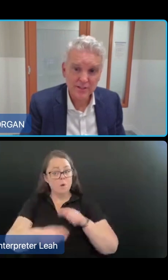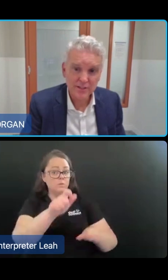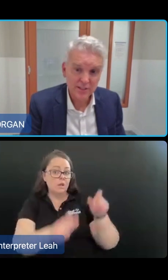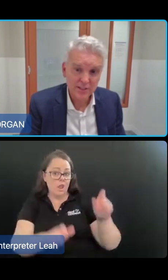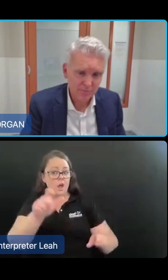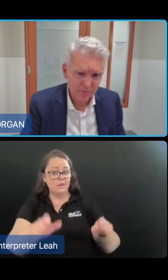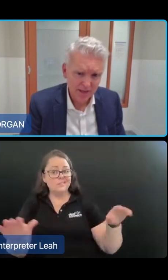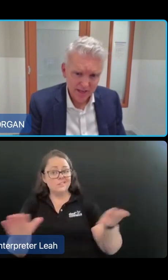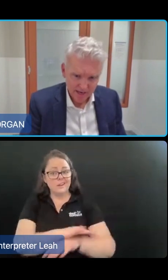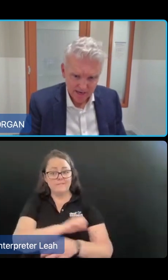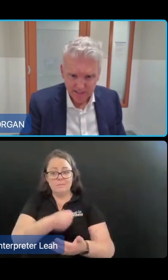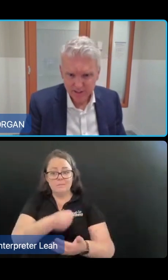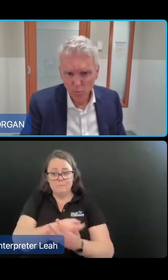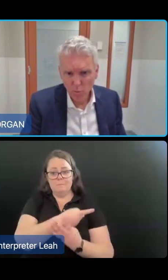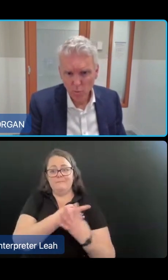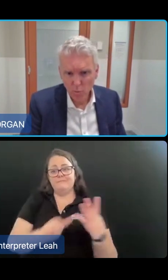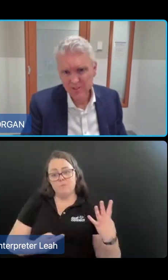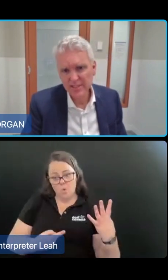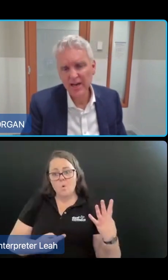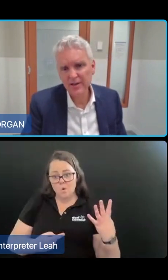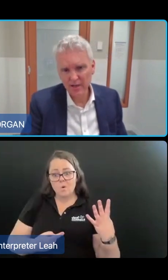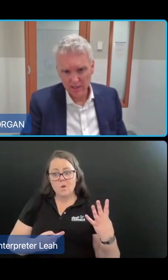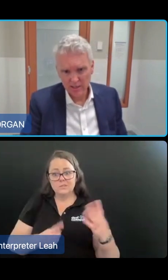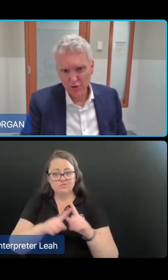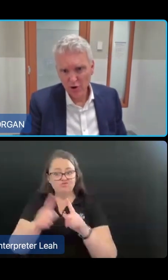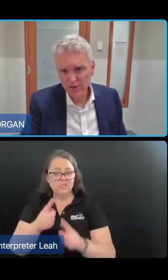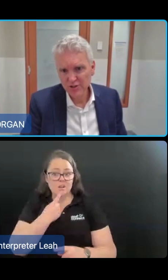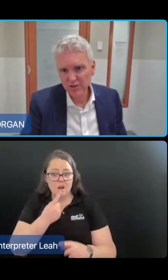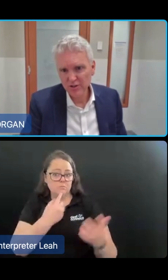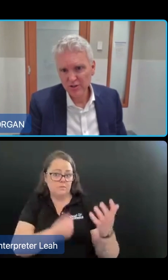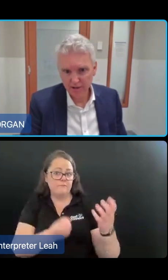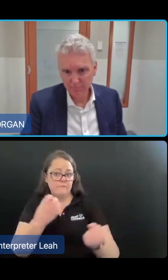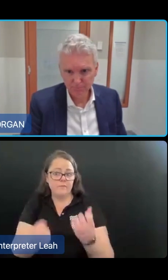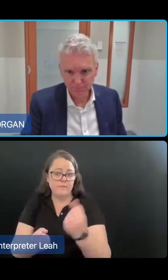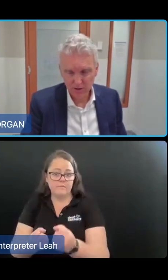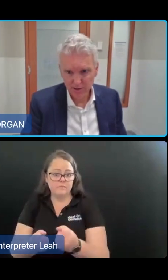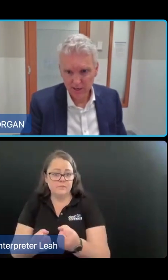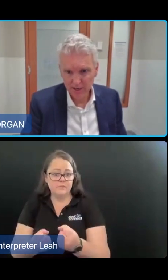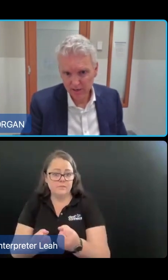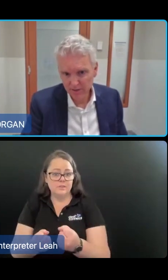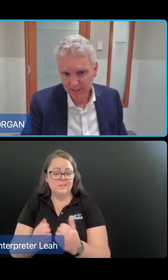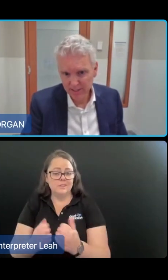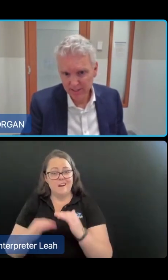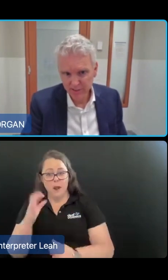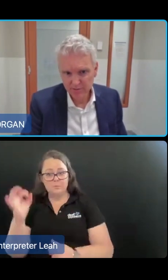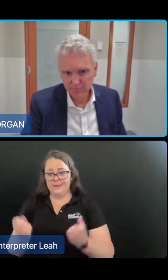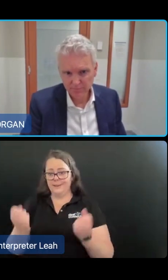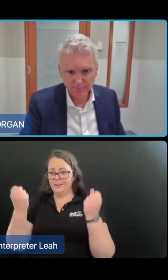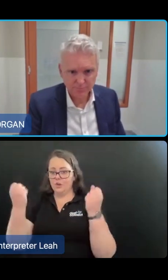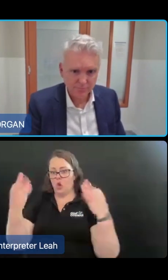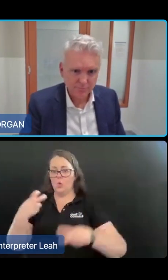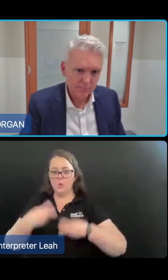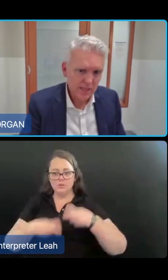assessment scales. And less than 1% had no issues identified on any of these instruments.